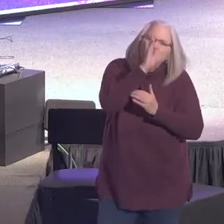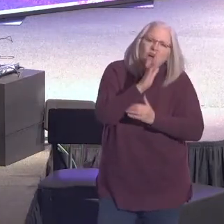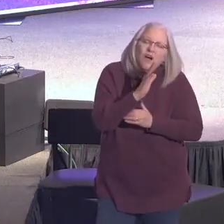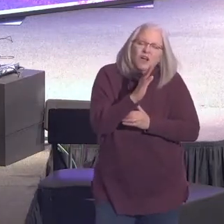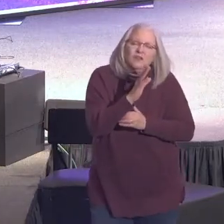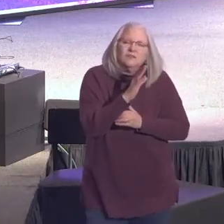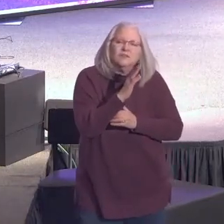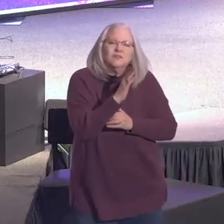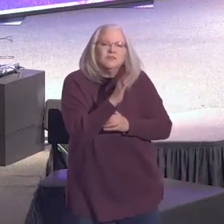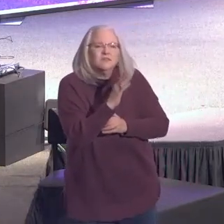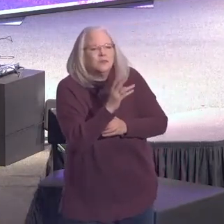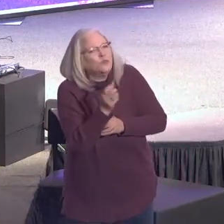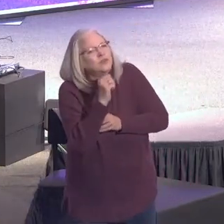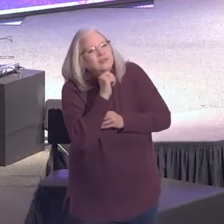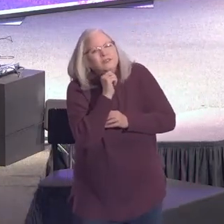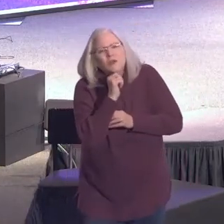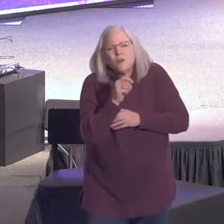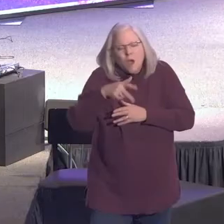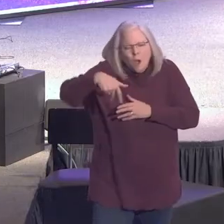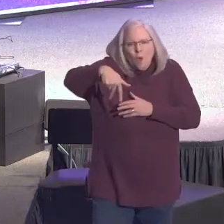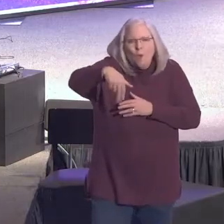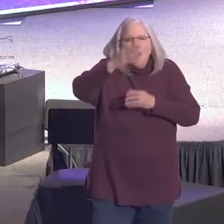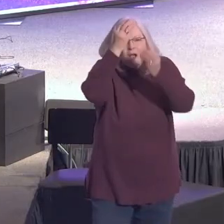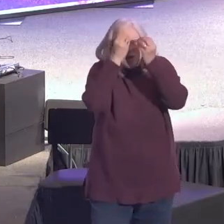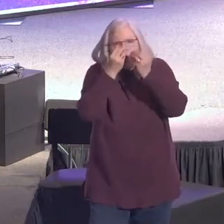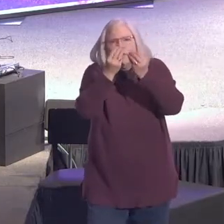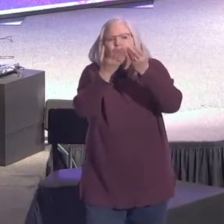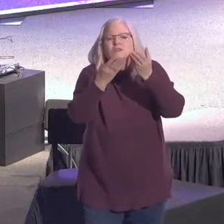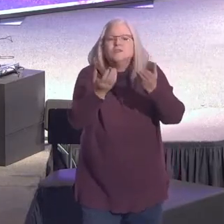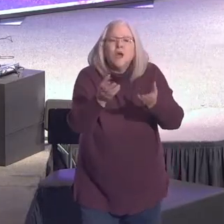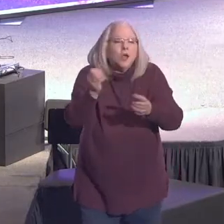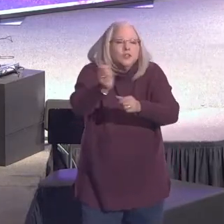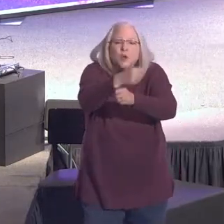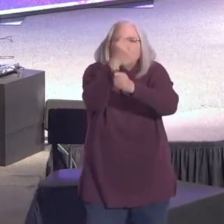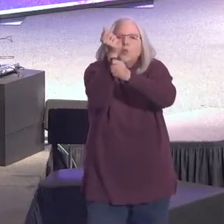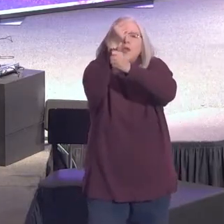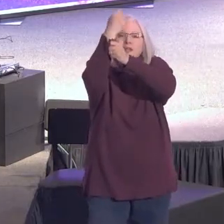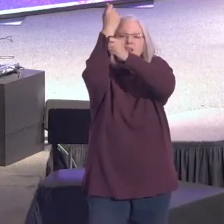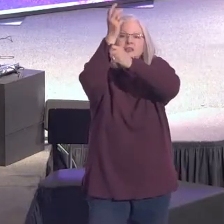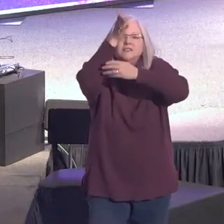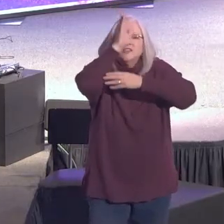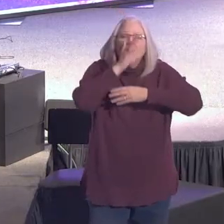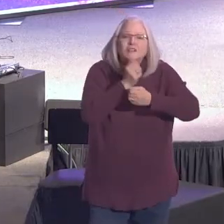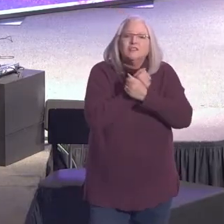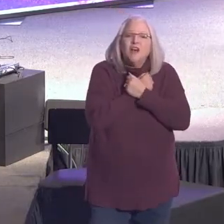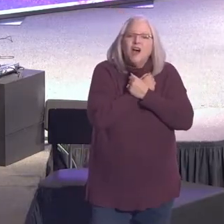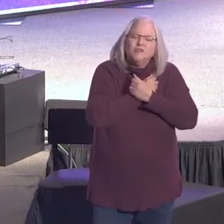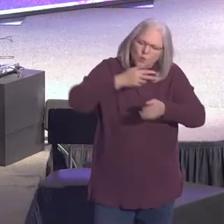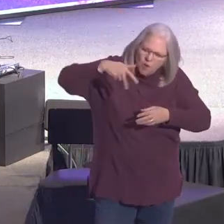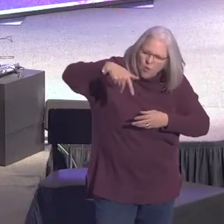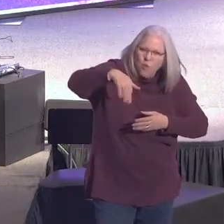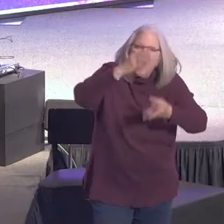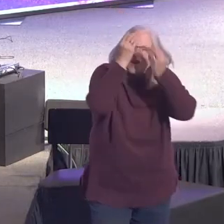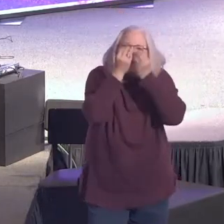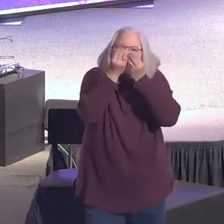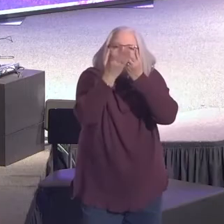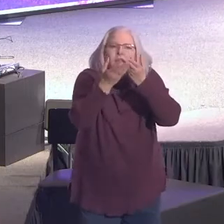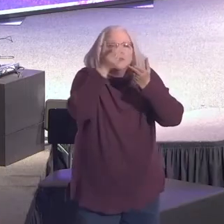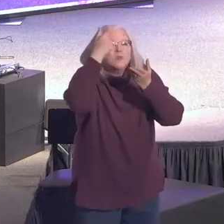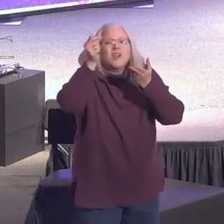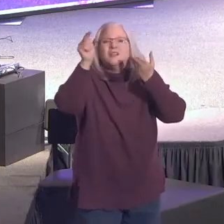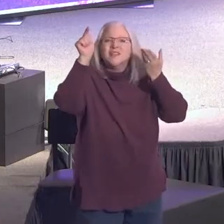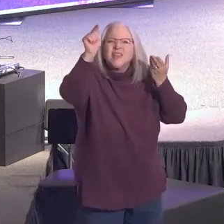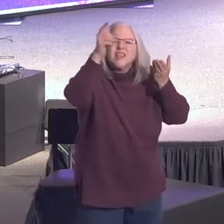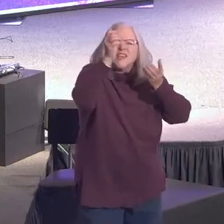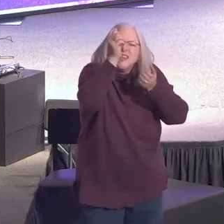We don't walk in obedience to win God's love. We walk in obedience because he loved us